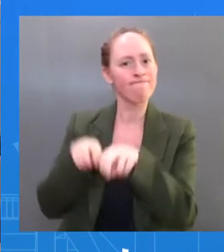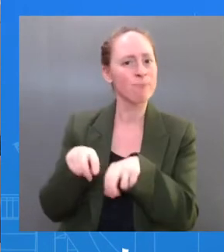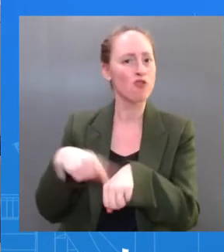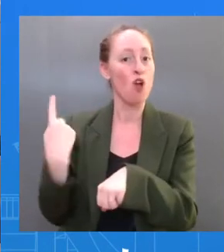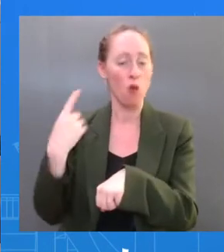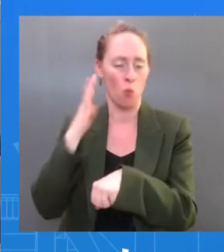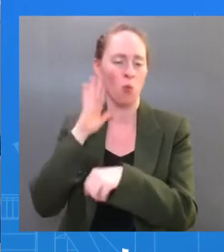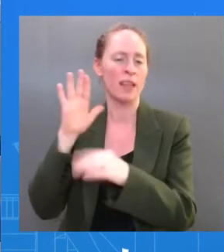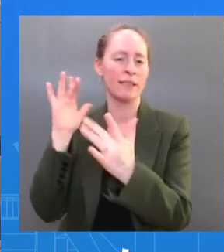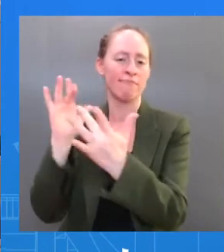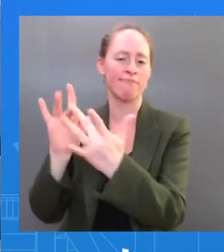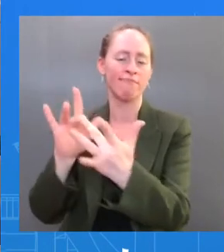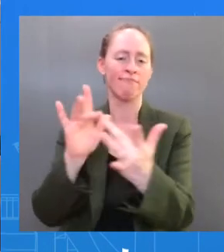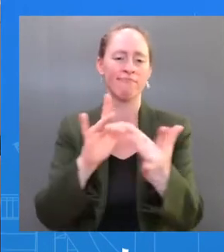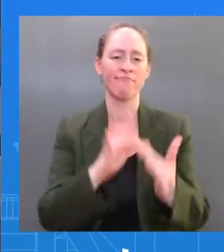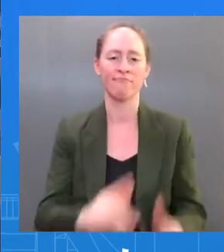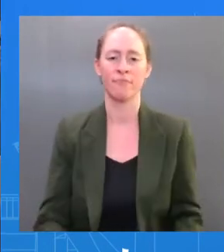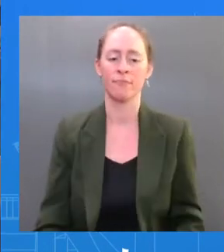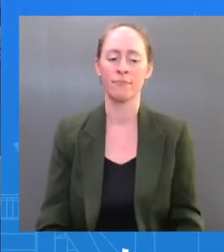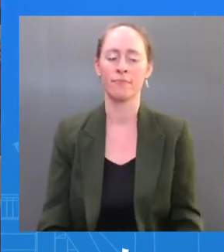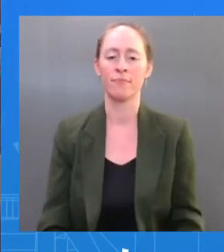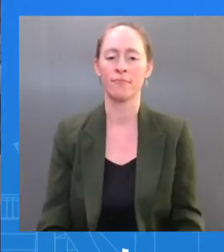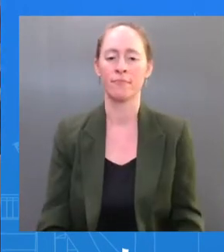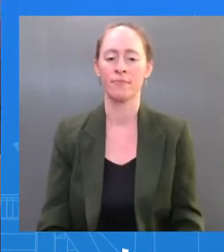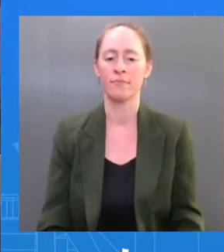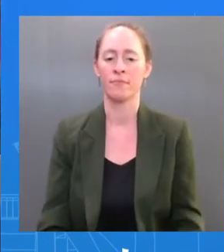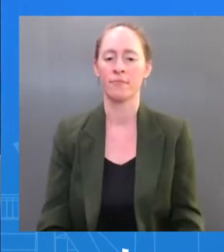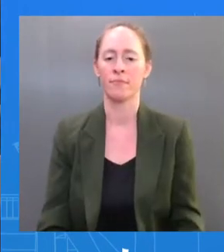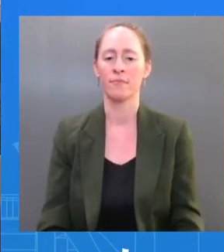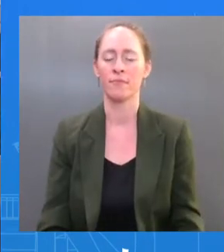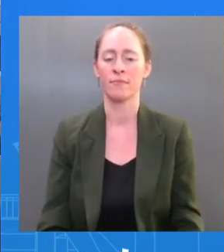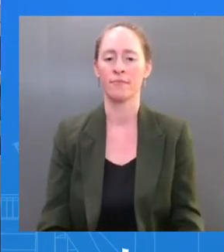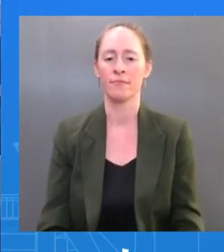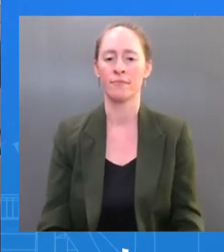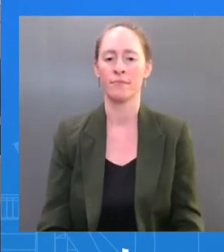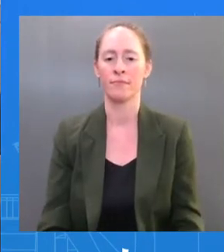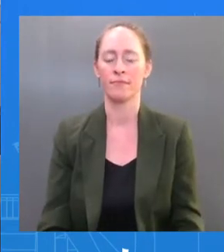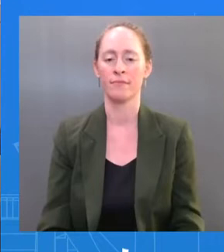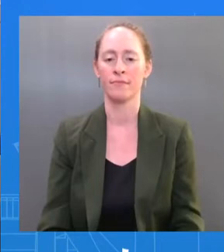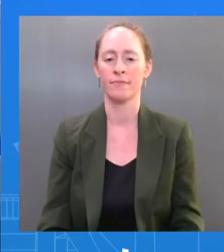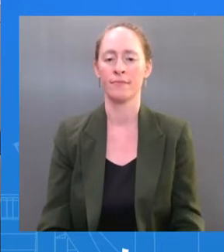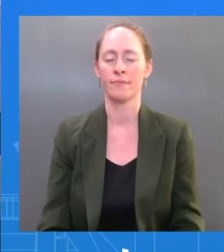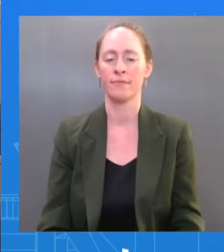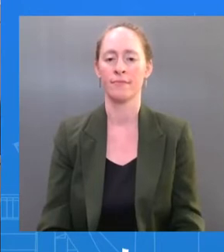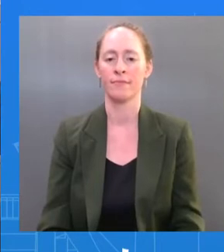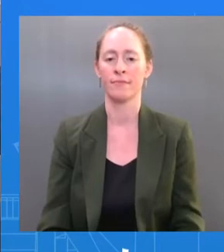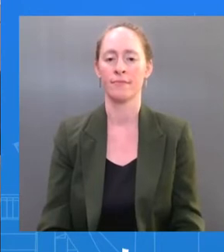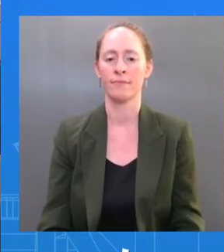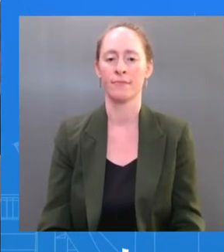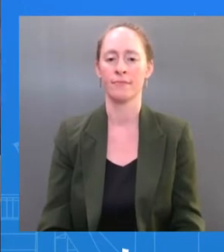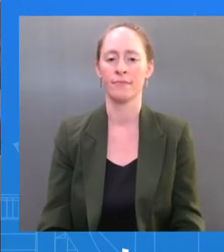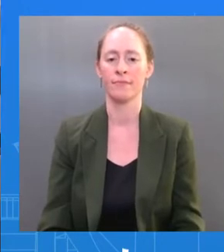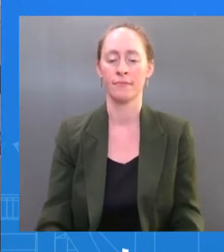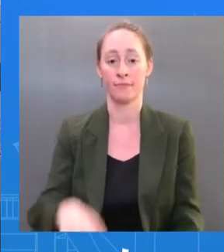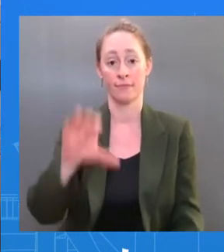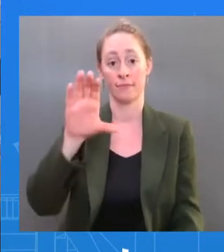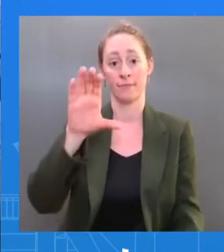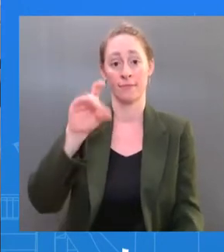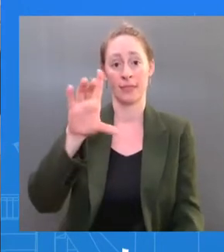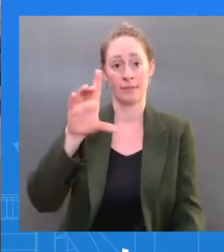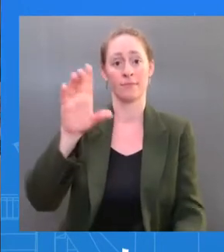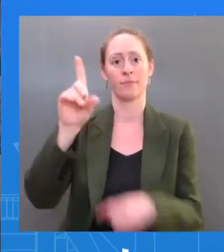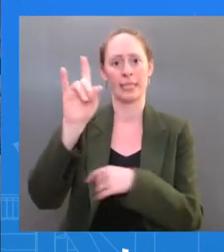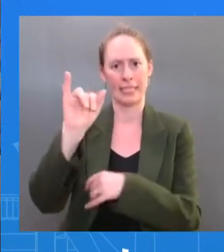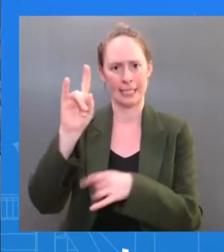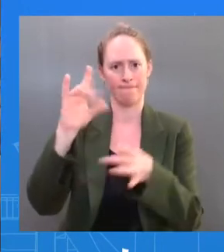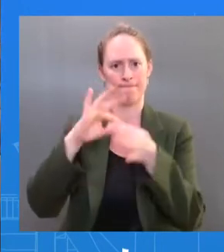and a large swath of the nation is in a high-risk area, they recommend wearing masks indoors. In this White House, we're still